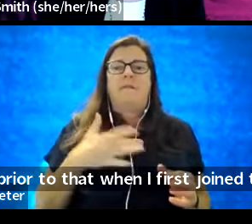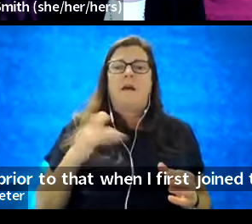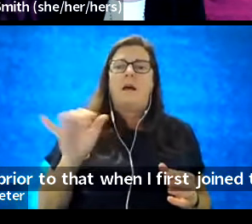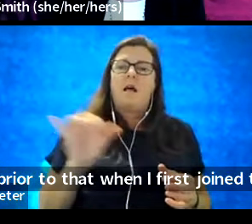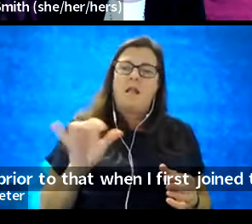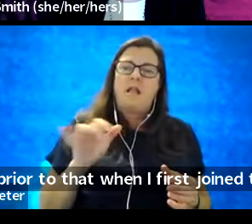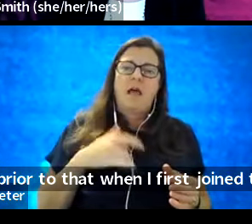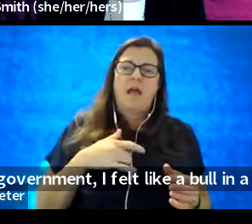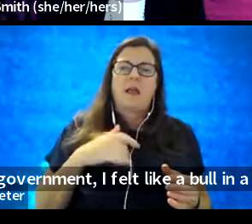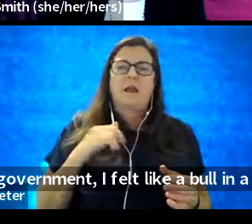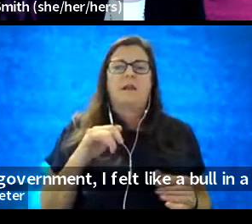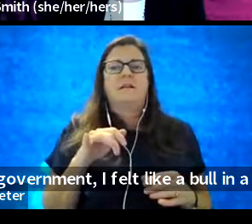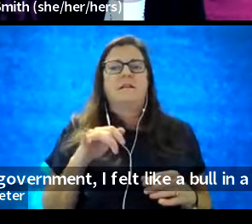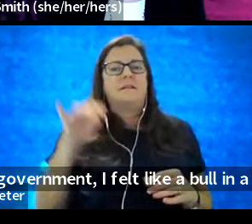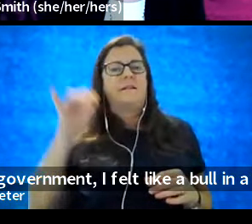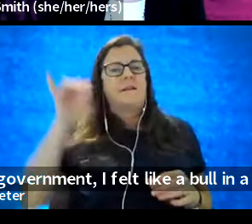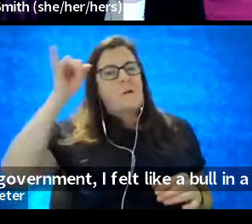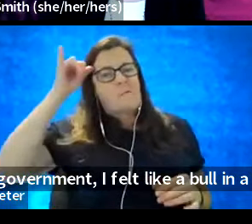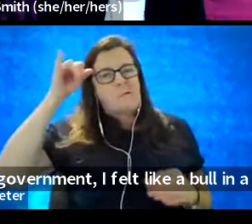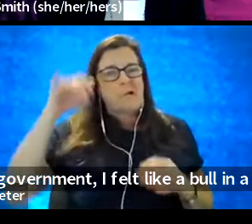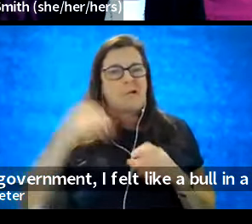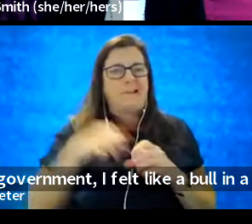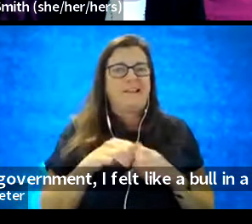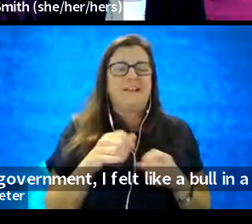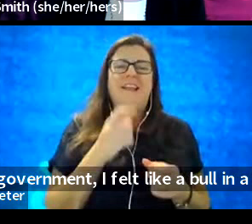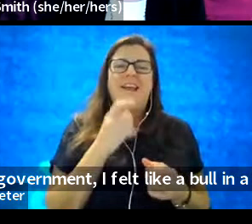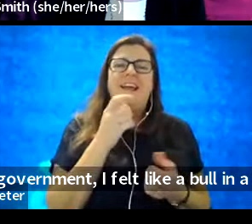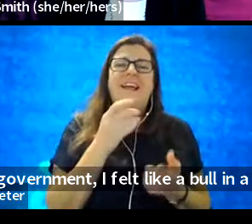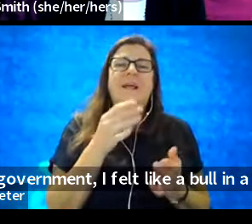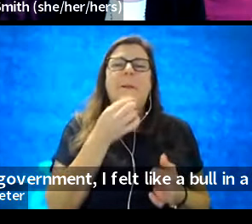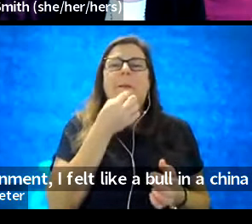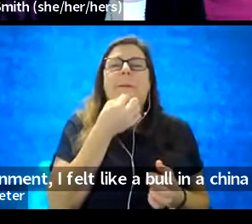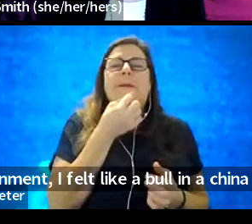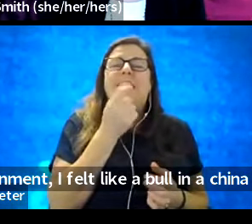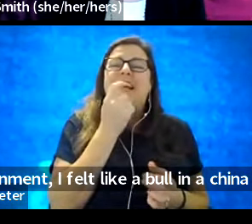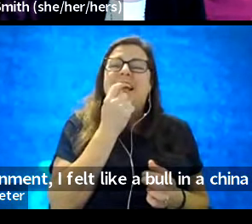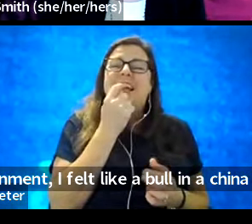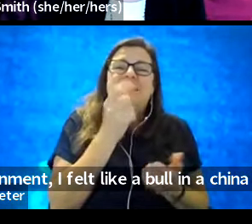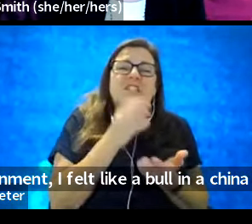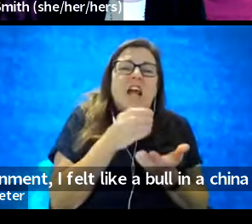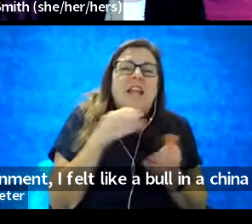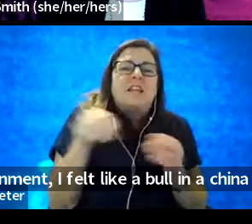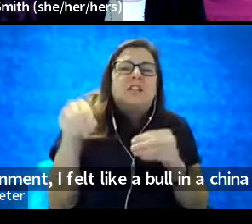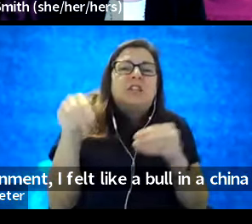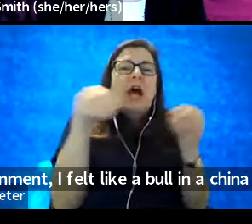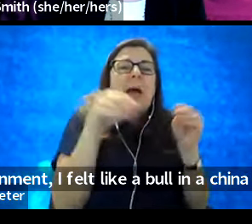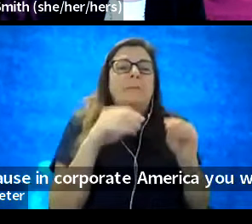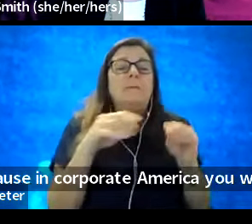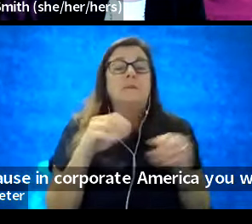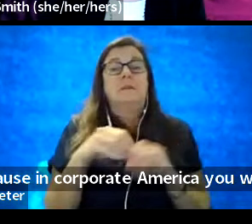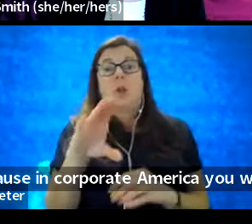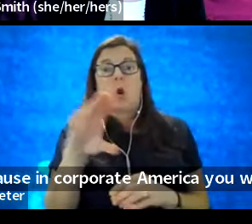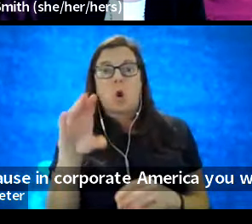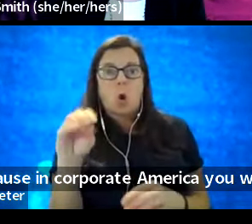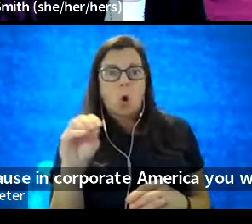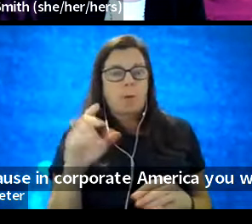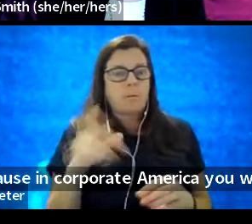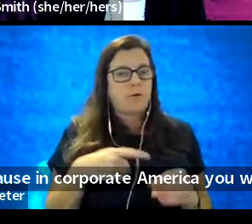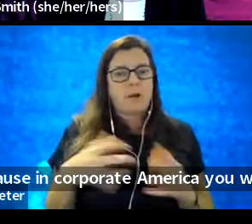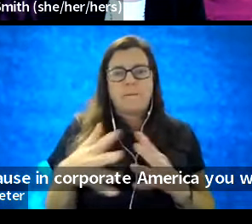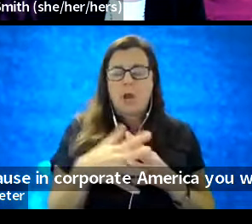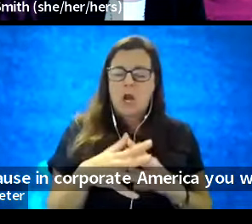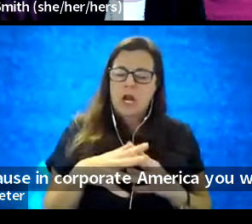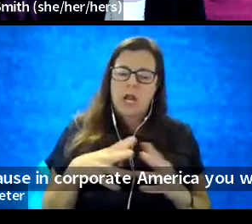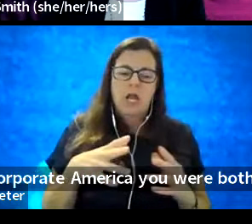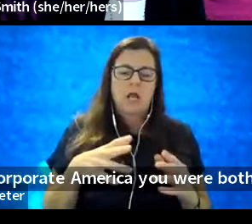a bull in a China shop. Um, because in corporate America, you were, either you were,